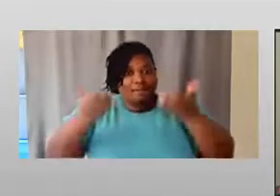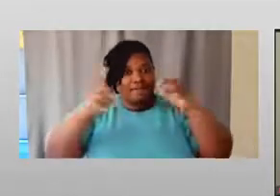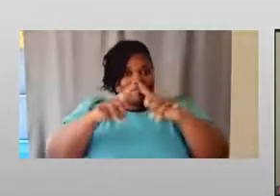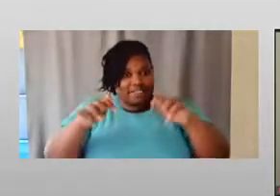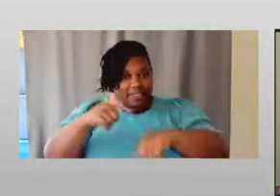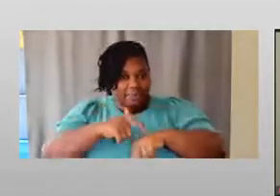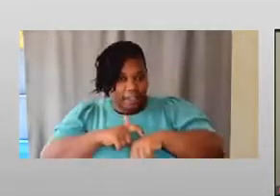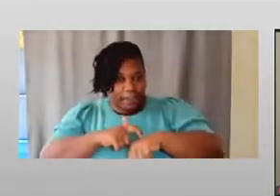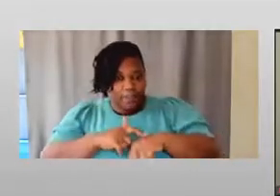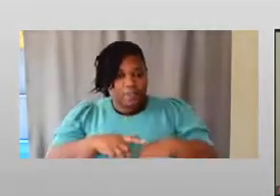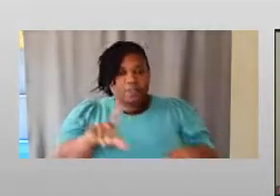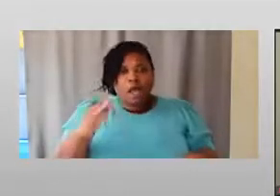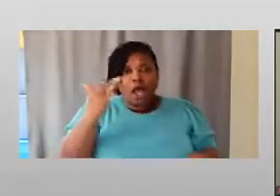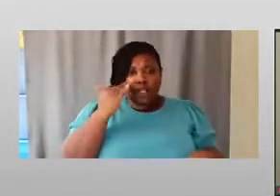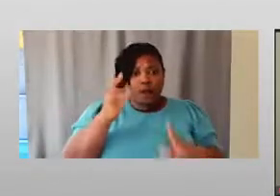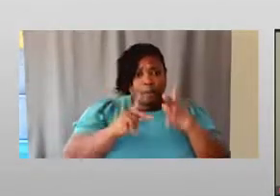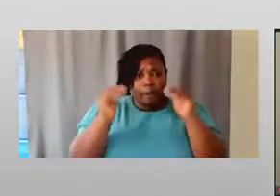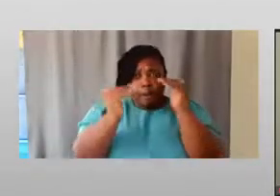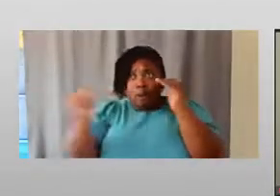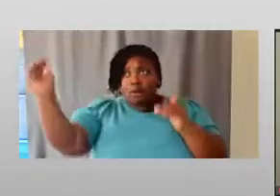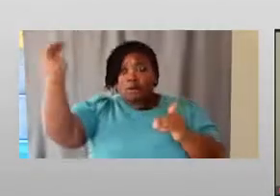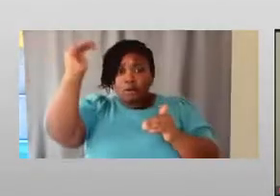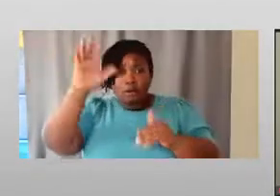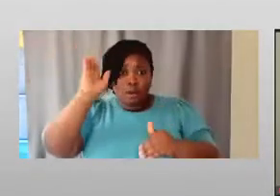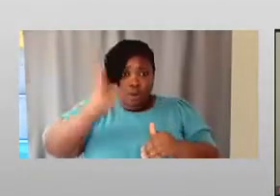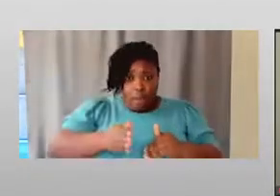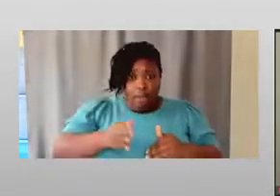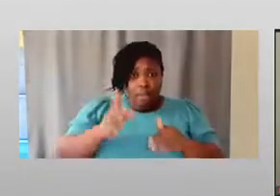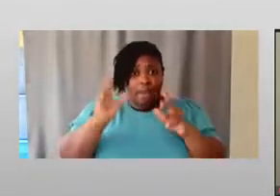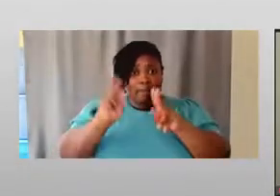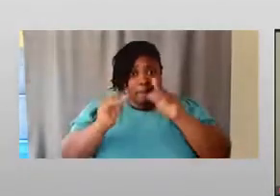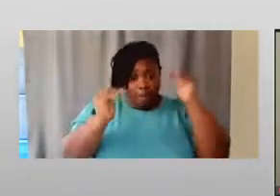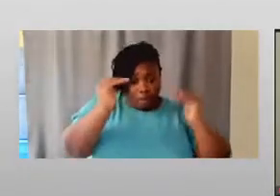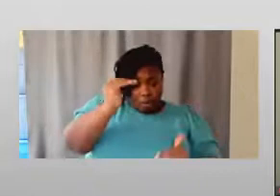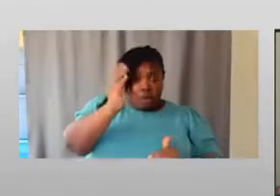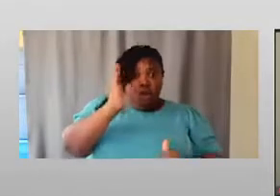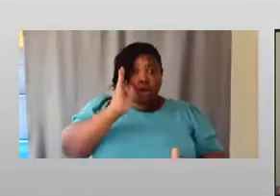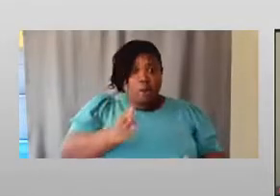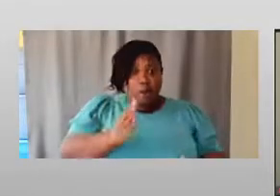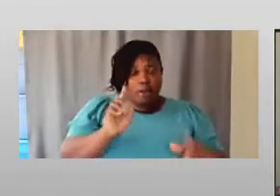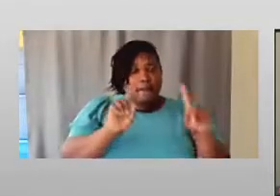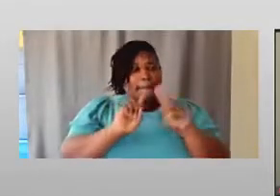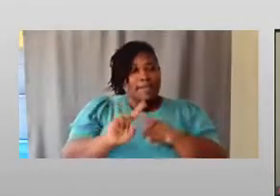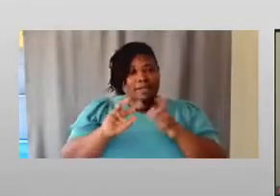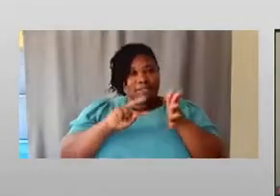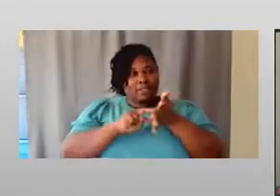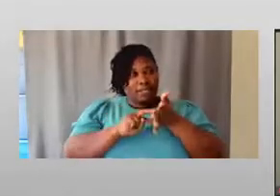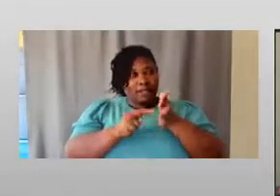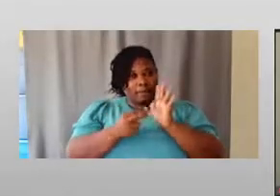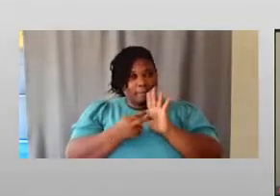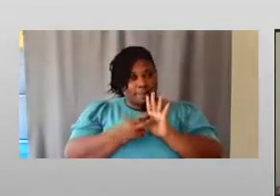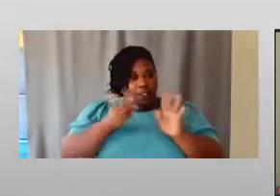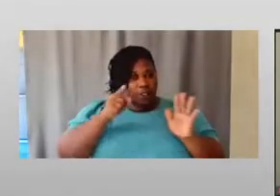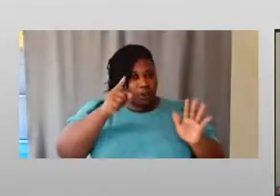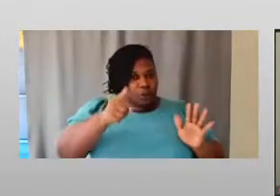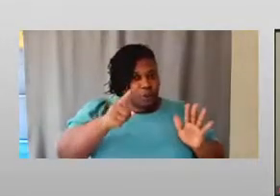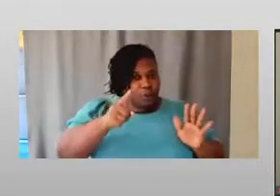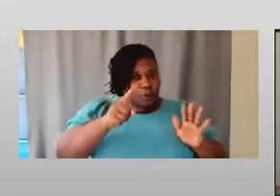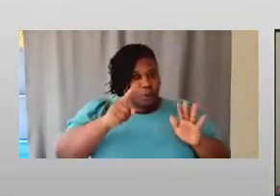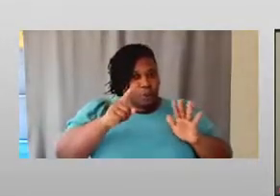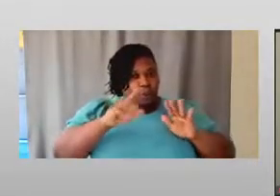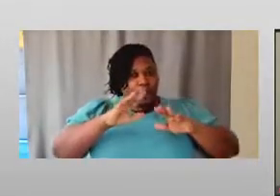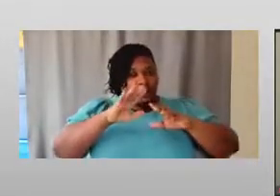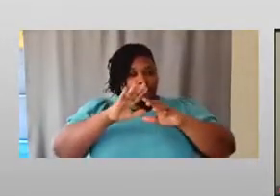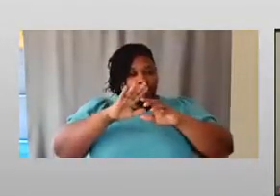different ways. There's going be people that are going to be below you in different ways. But that doesn't mean that you don't lean on other